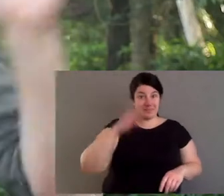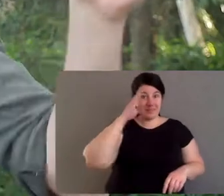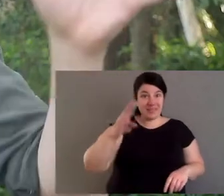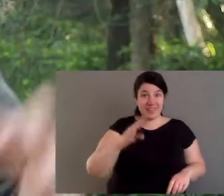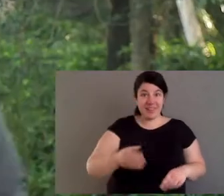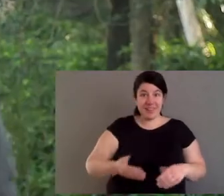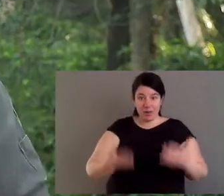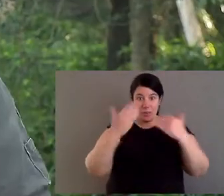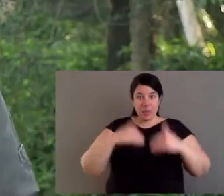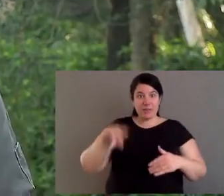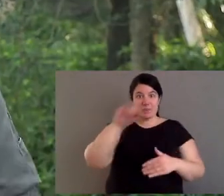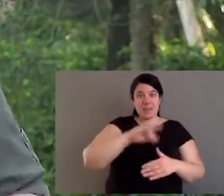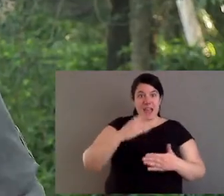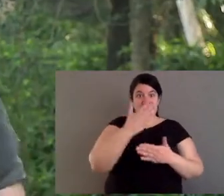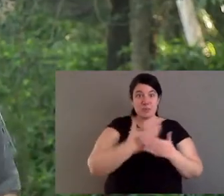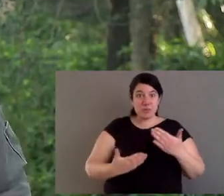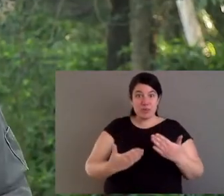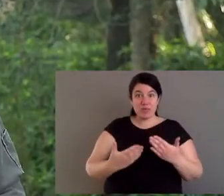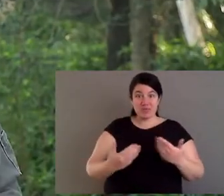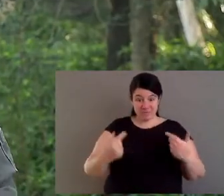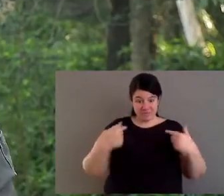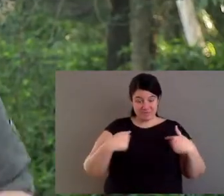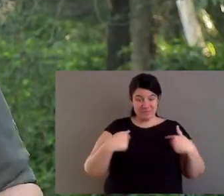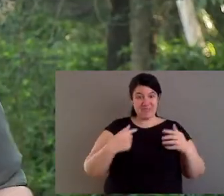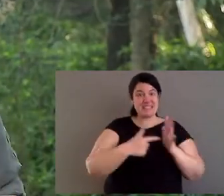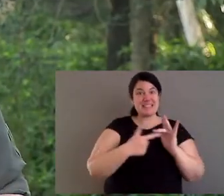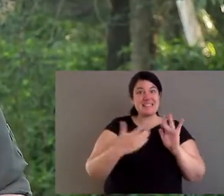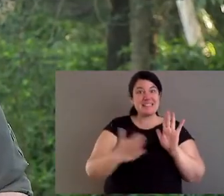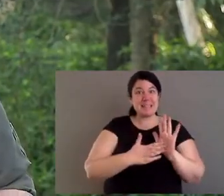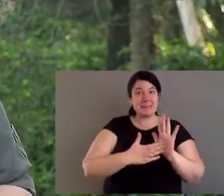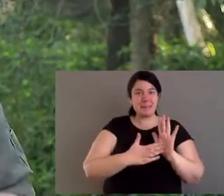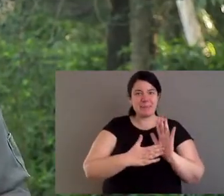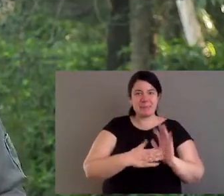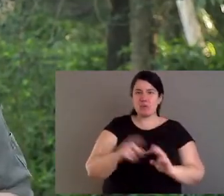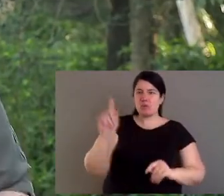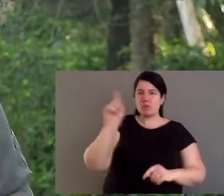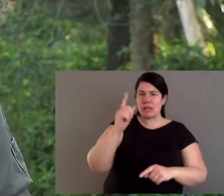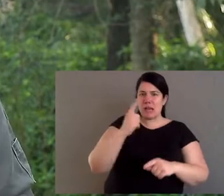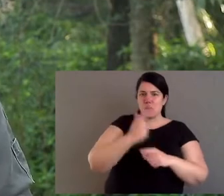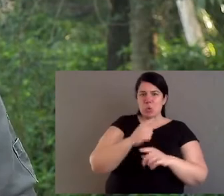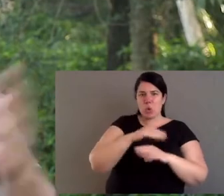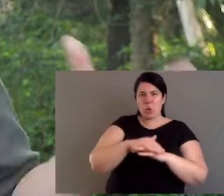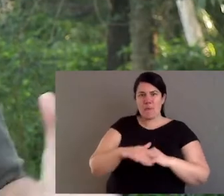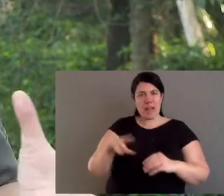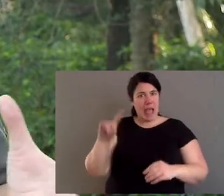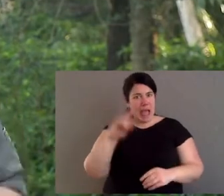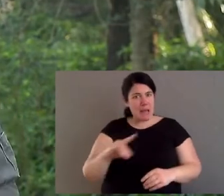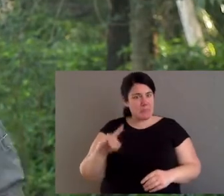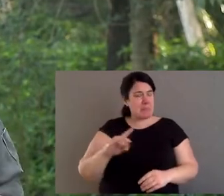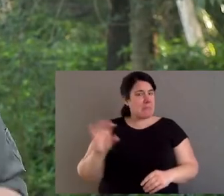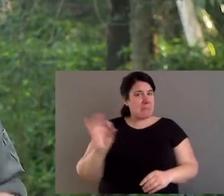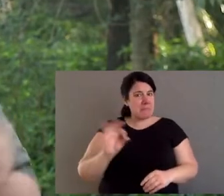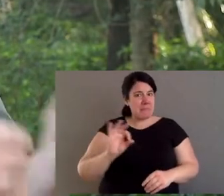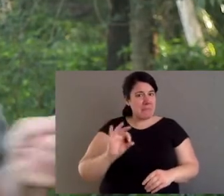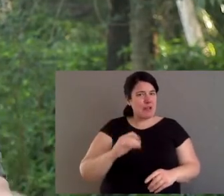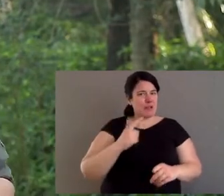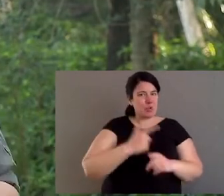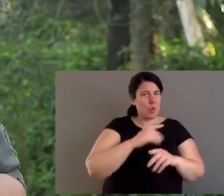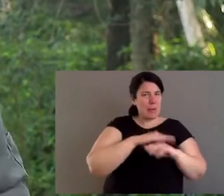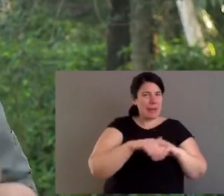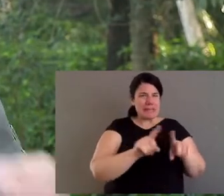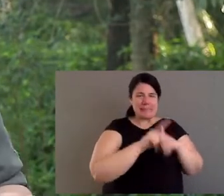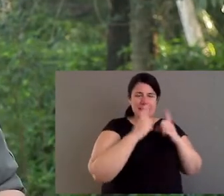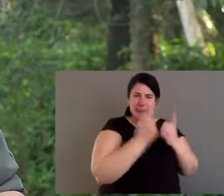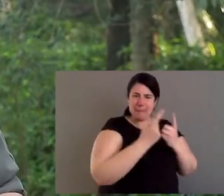G'day everyone, welcome to Animal Tales with Tim Faulkner. Today I'm talking about a subject rather than a particular animal.